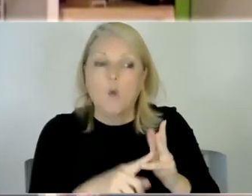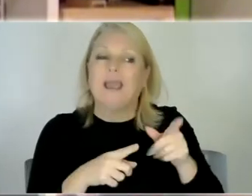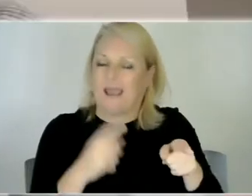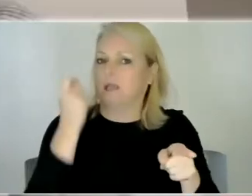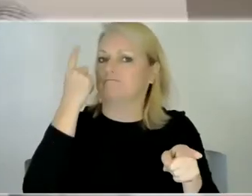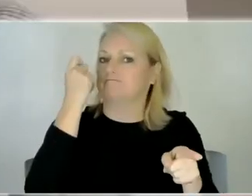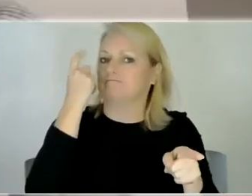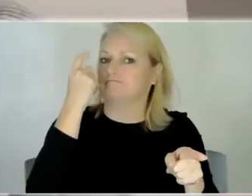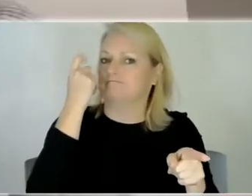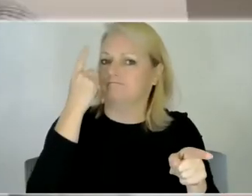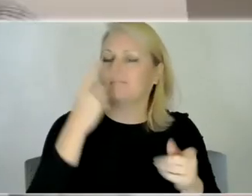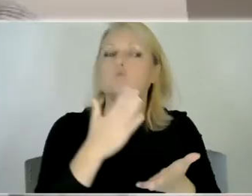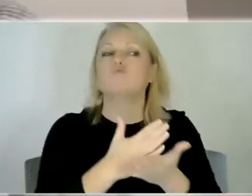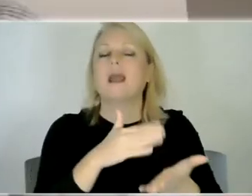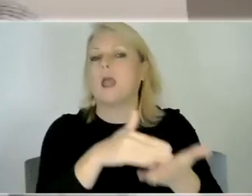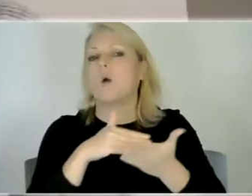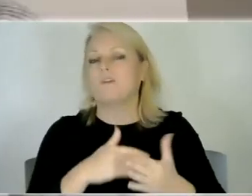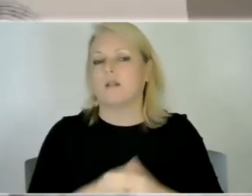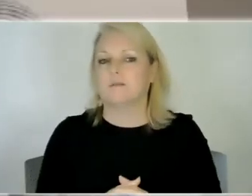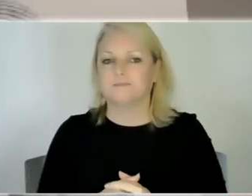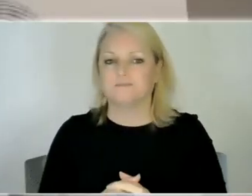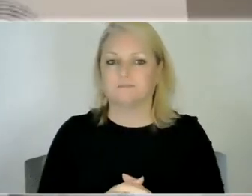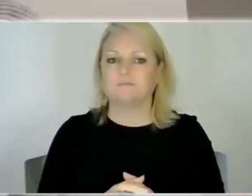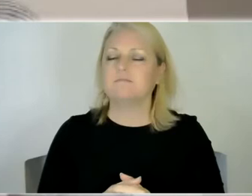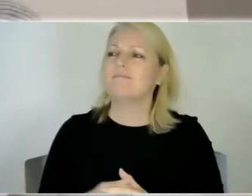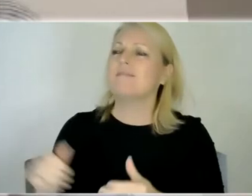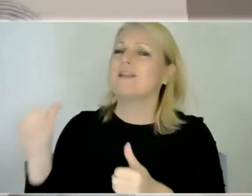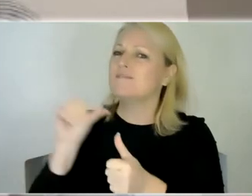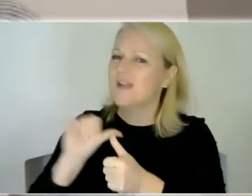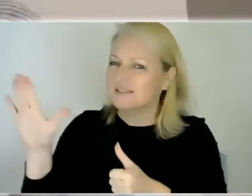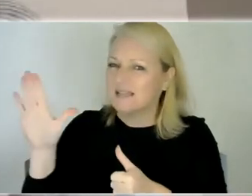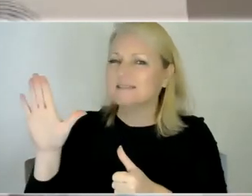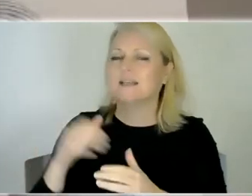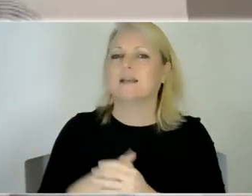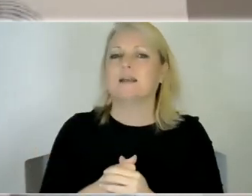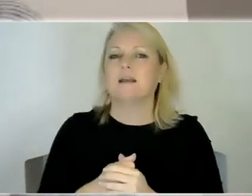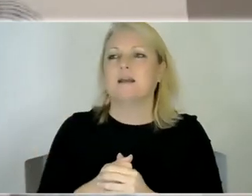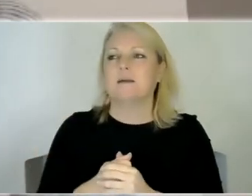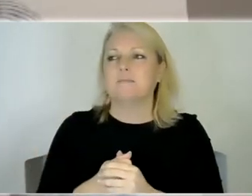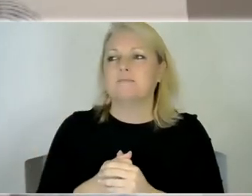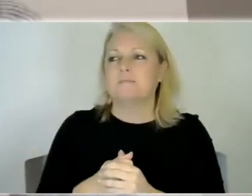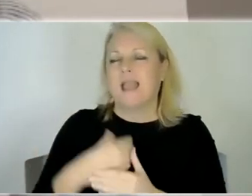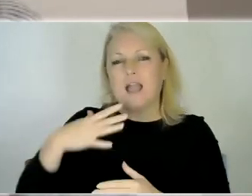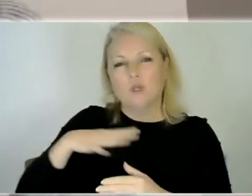so that really helps that's fantastic and you'd have to be so in tune with you know your child's needs and their